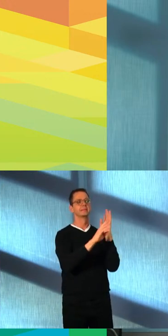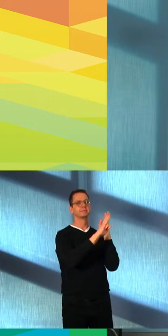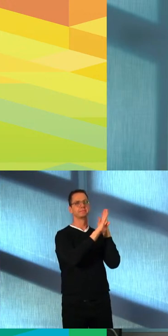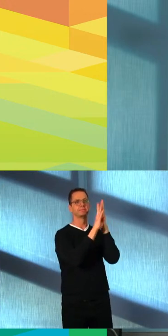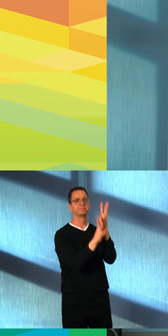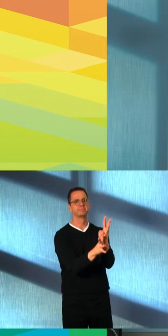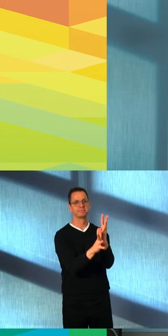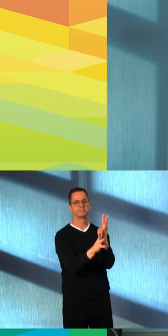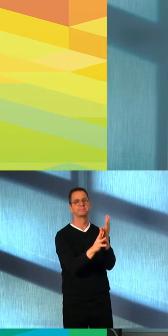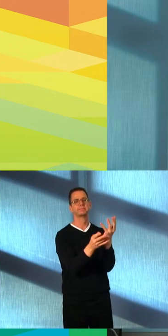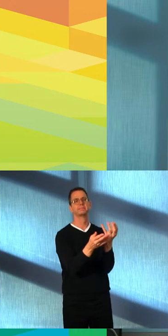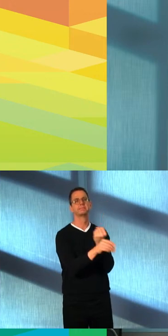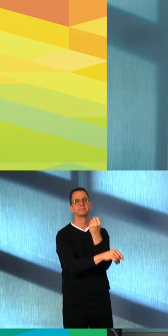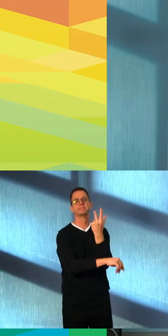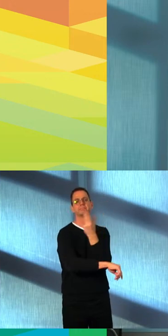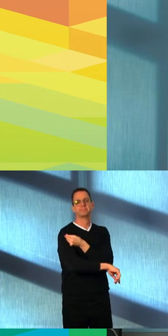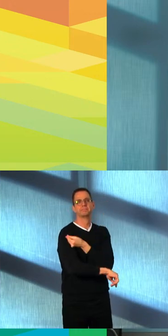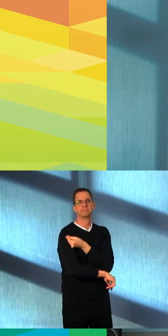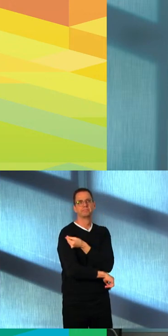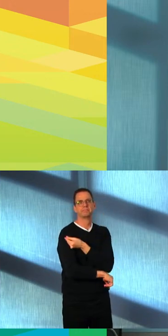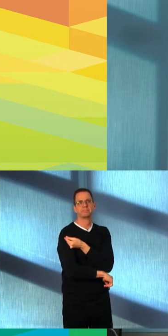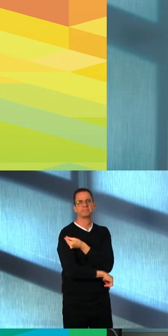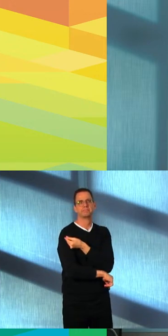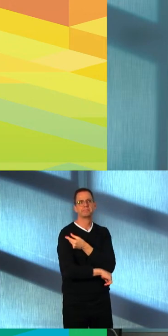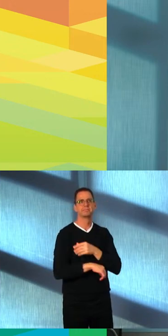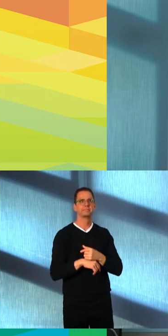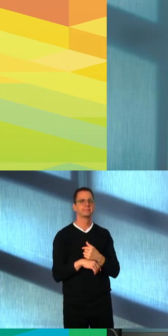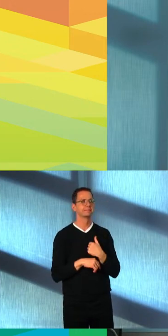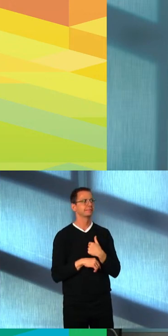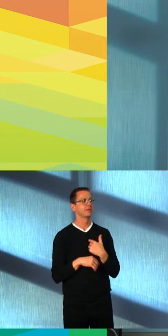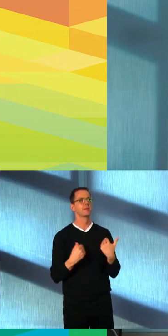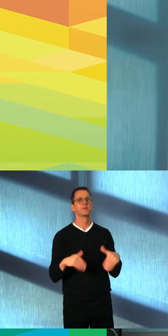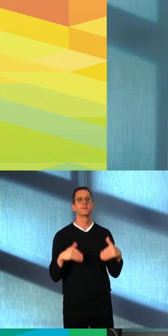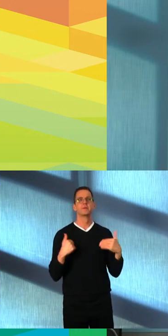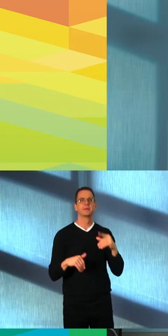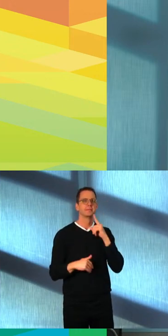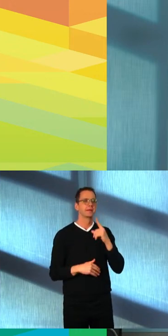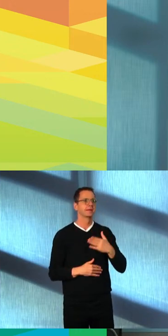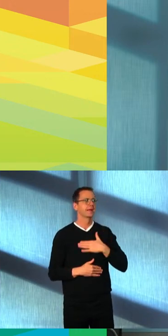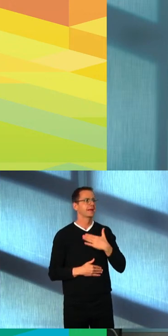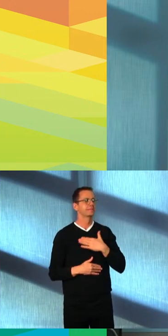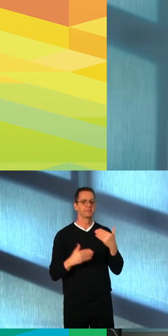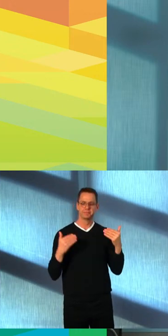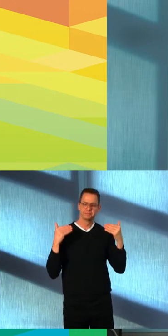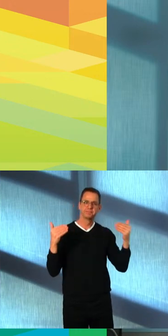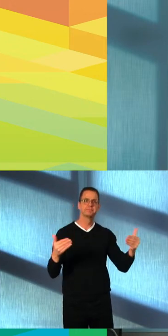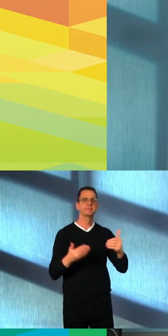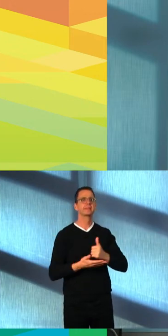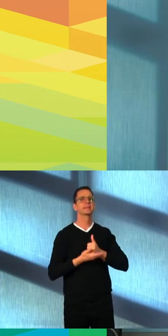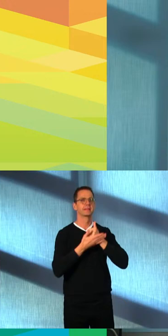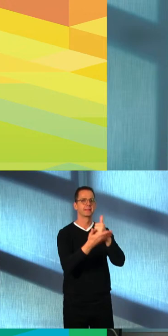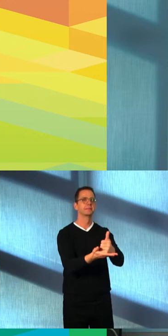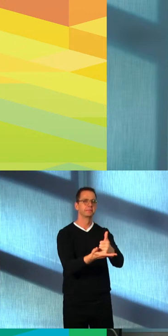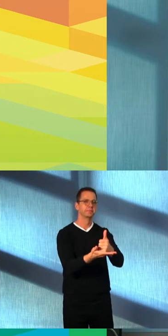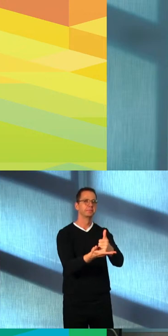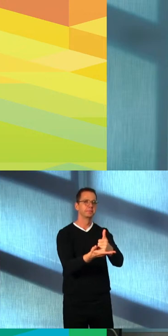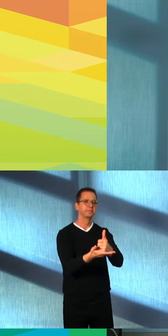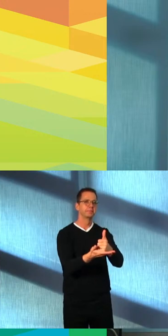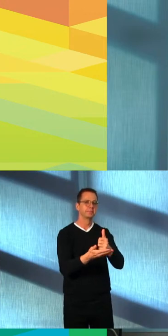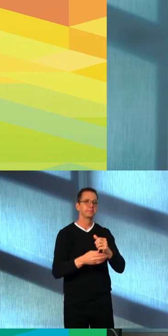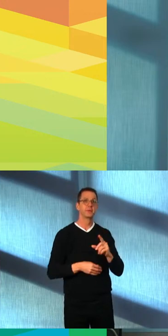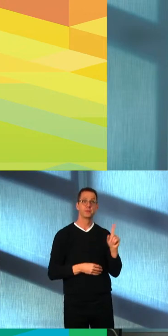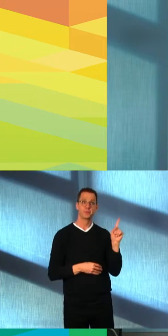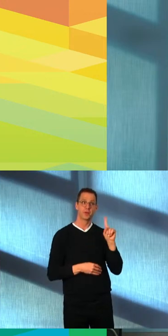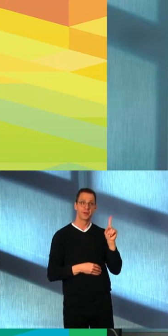delivering those vaccines, and we are happy to help. Now, I think it's important to note that the Expo Centre, throughout